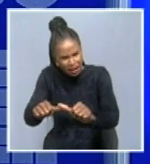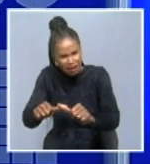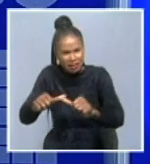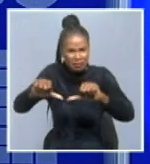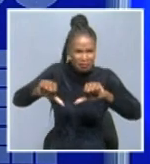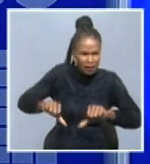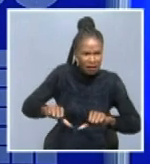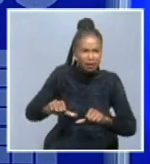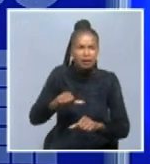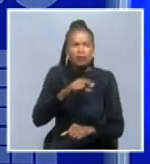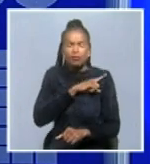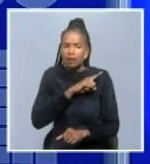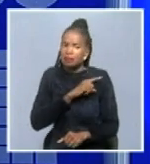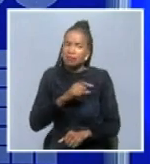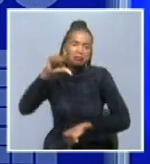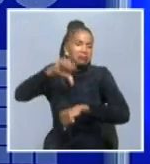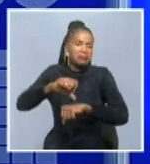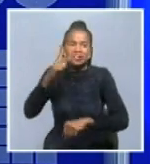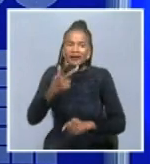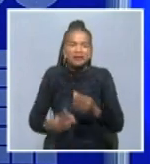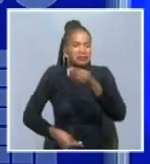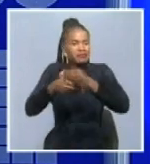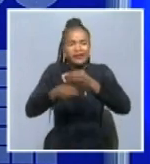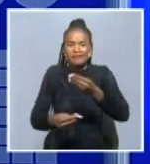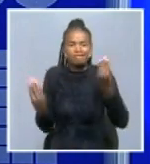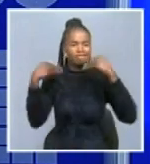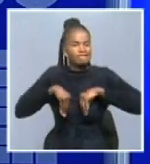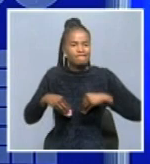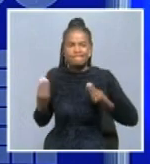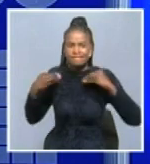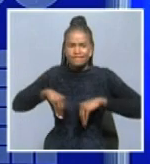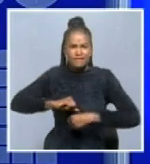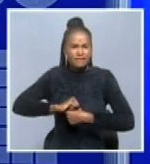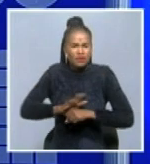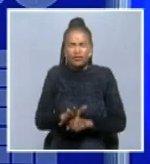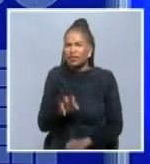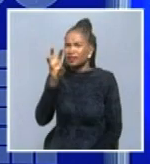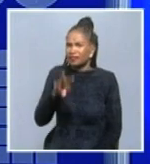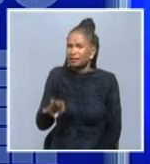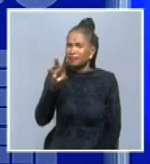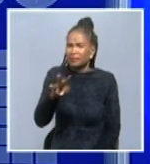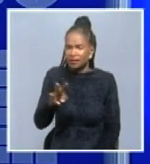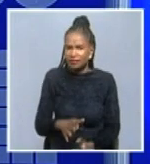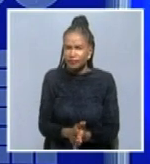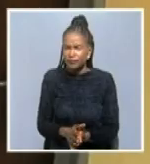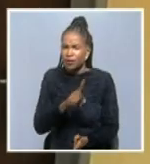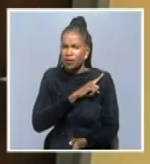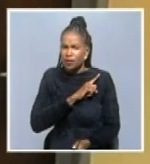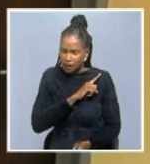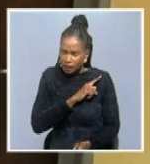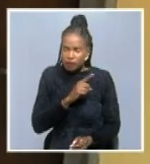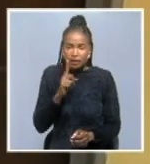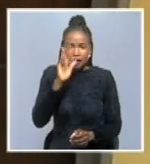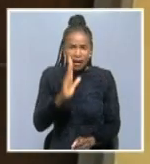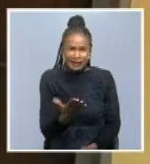see an increase in cases recorded in Welfers Bay. Yes, the rationale behind this